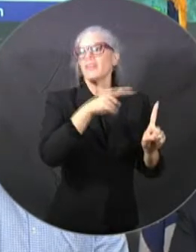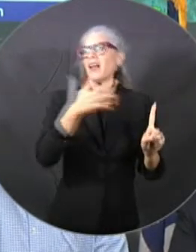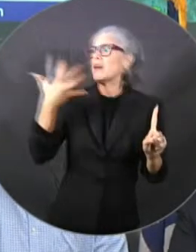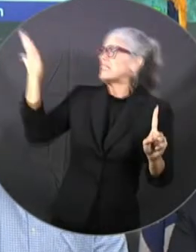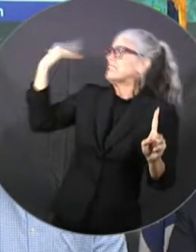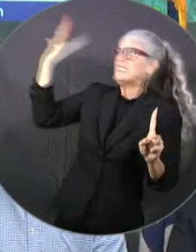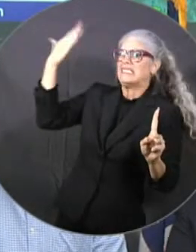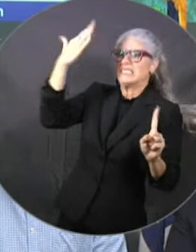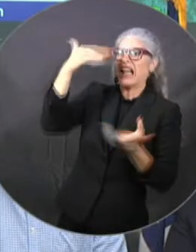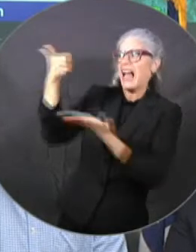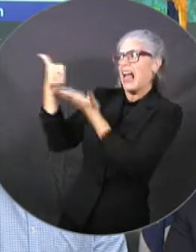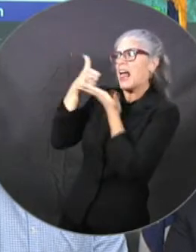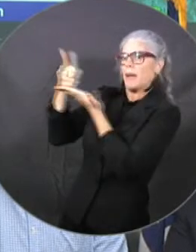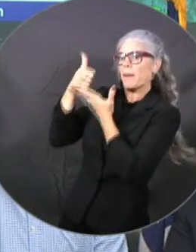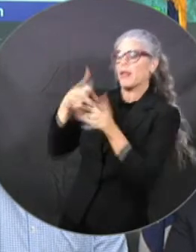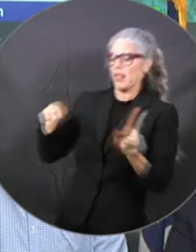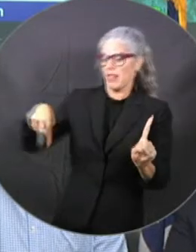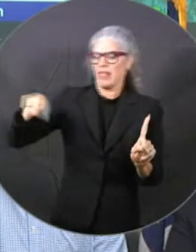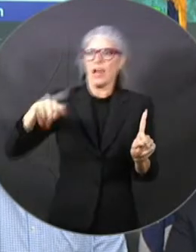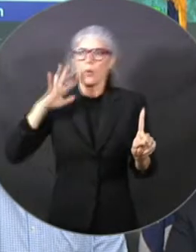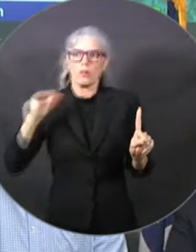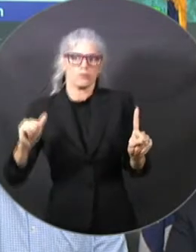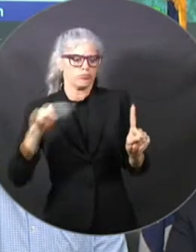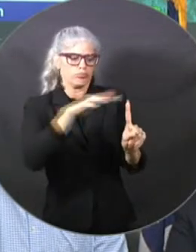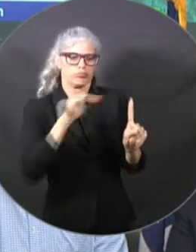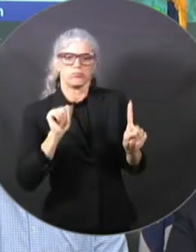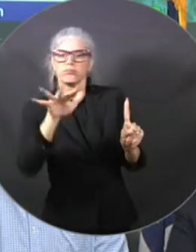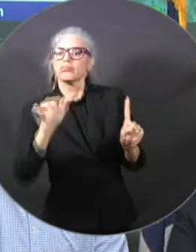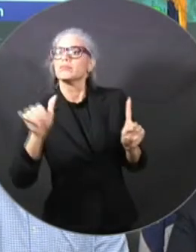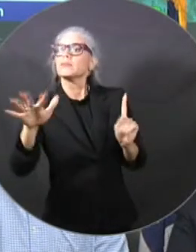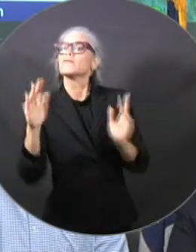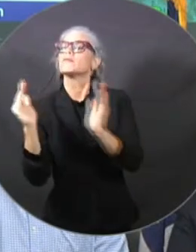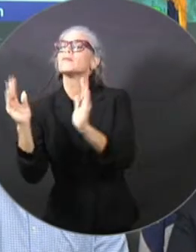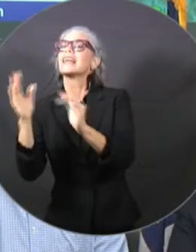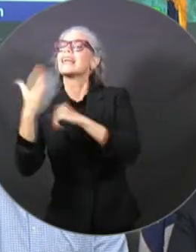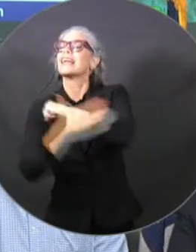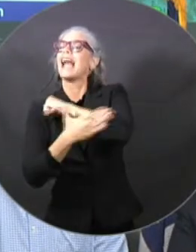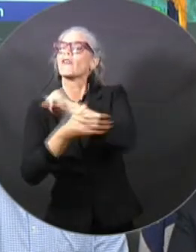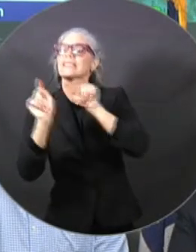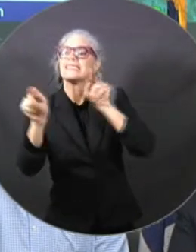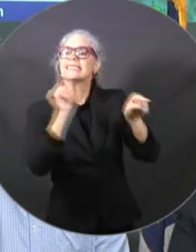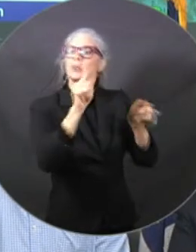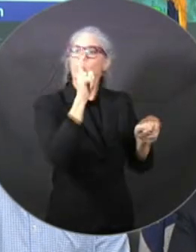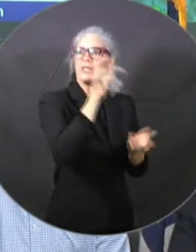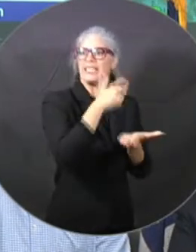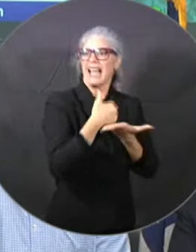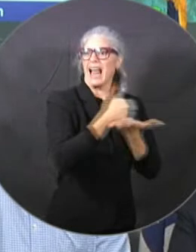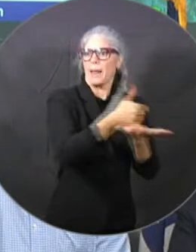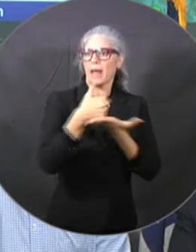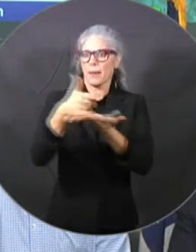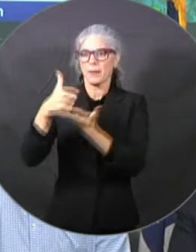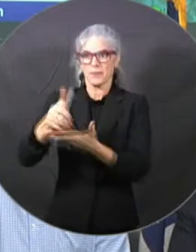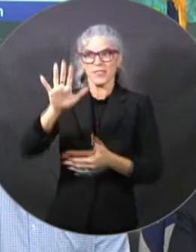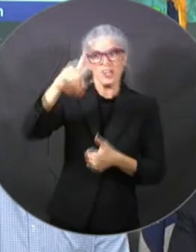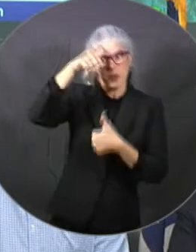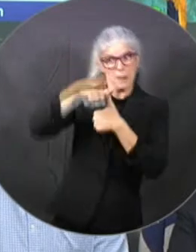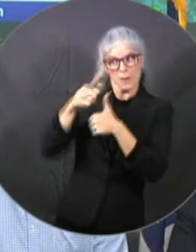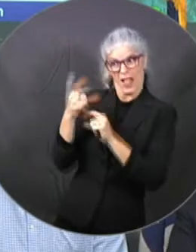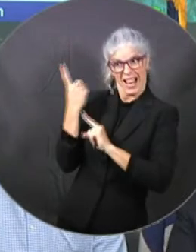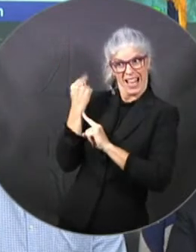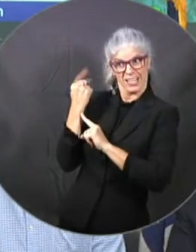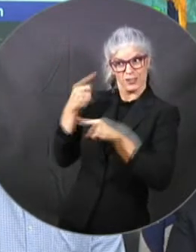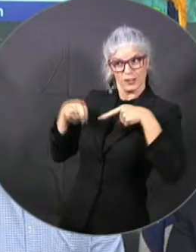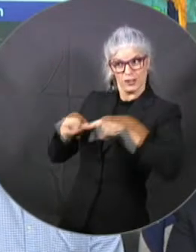the power restoration. It matters. It makes a big difference. Even in a even in a storm like Hurricane Ian is damaging as that